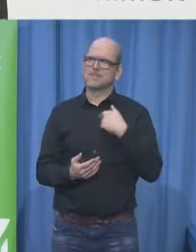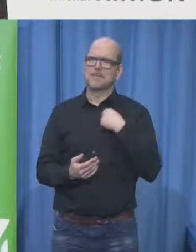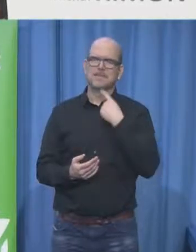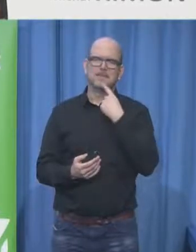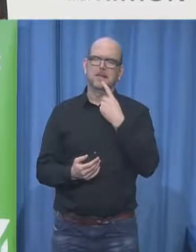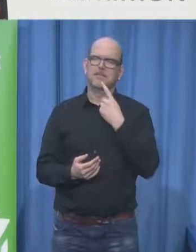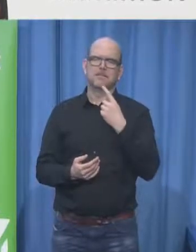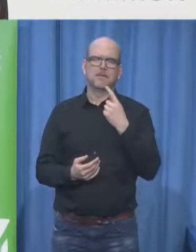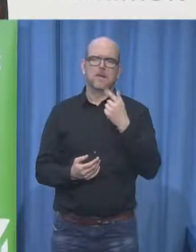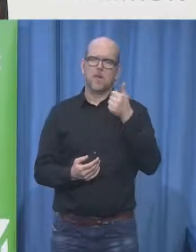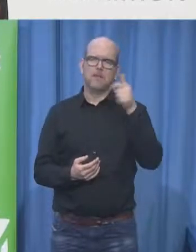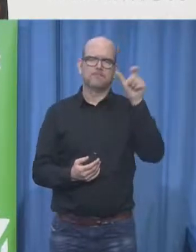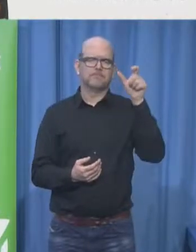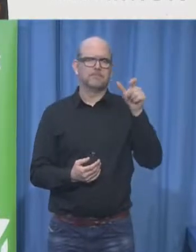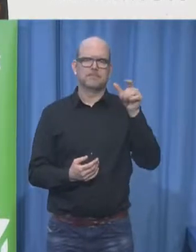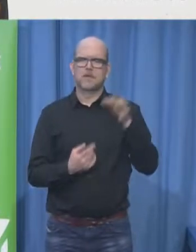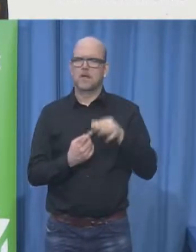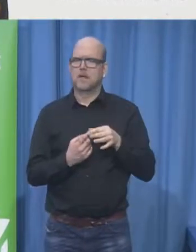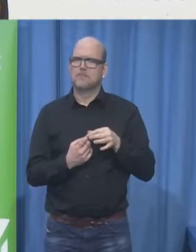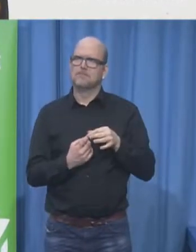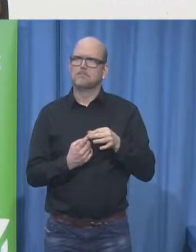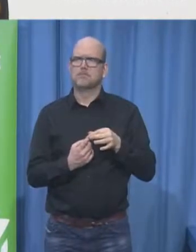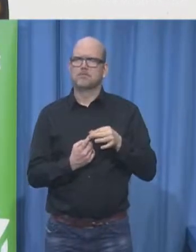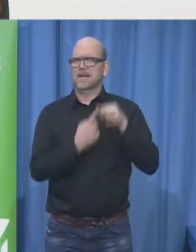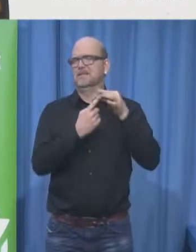creative intelligent